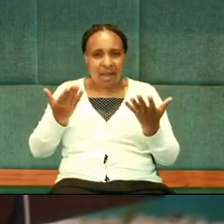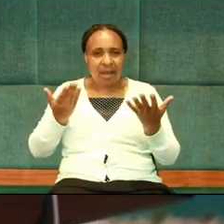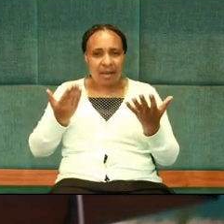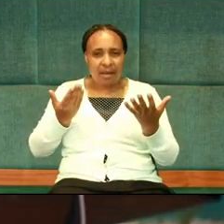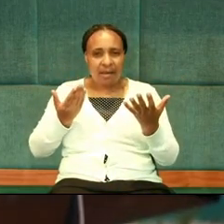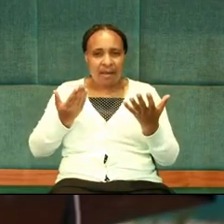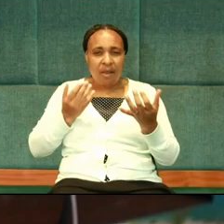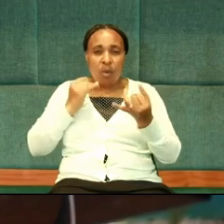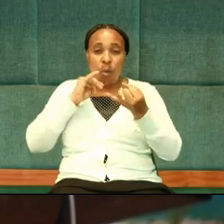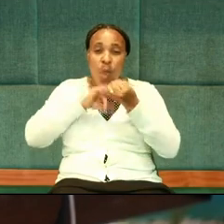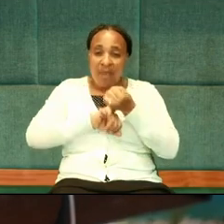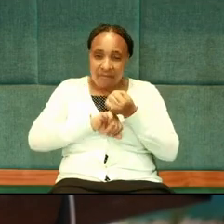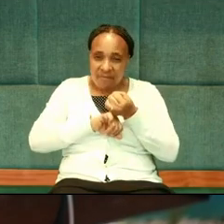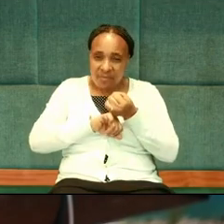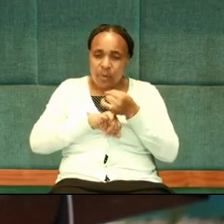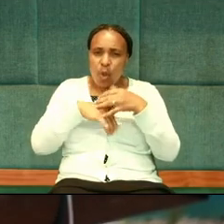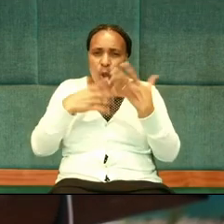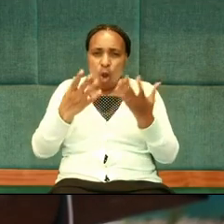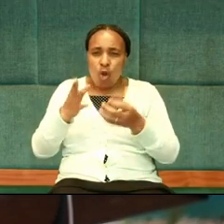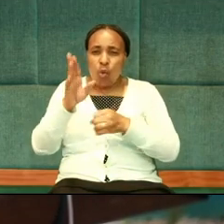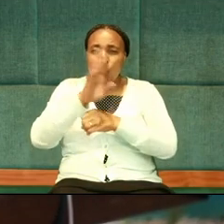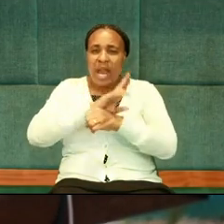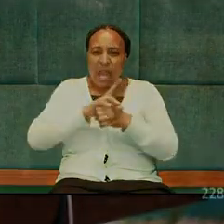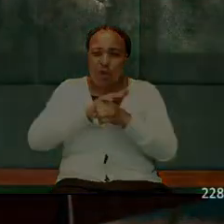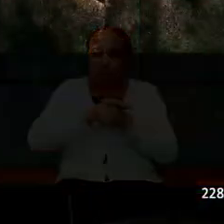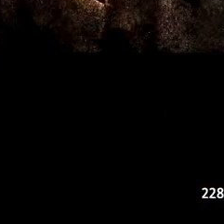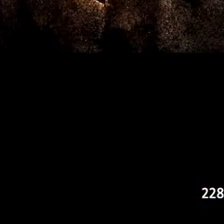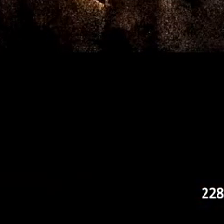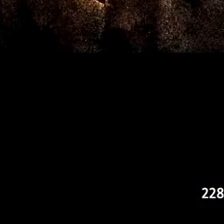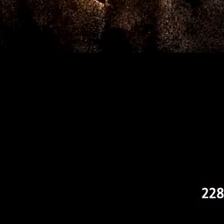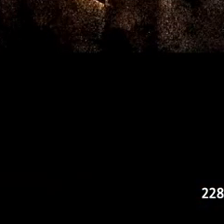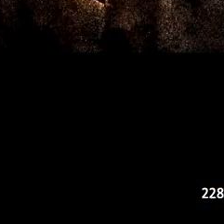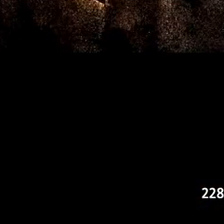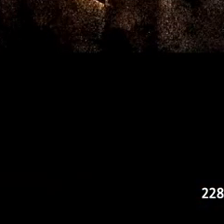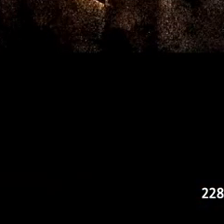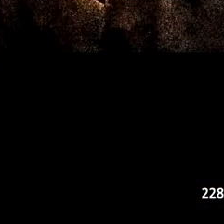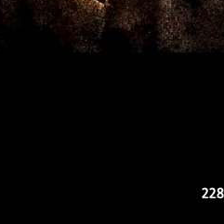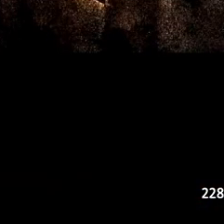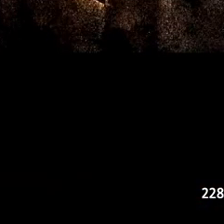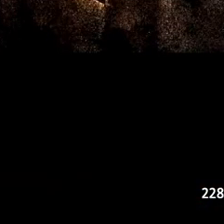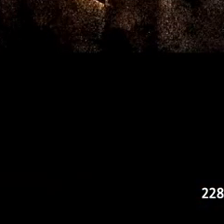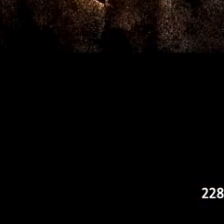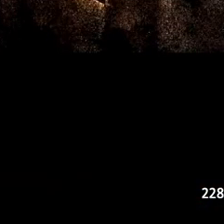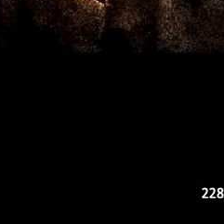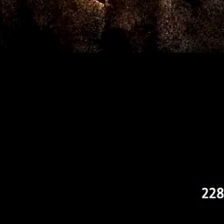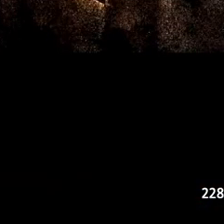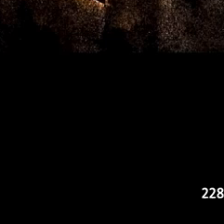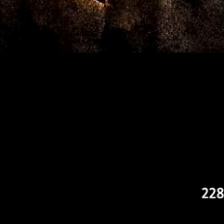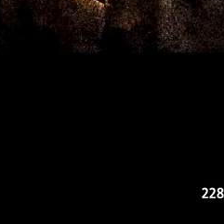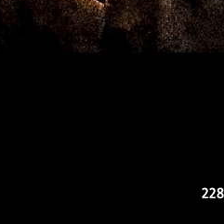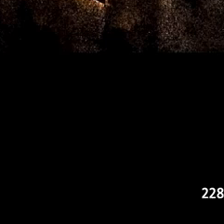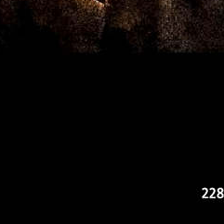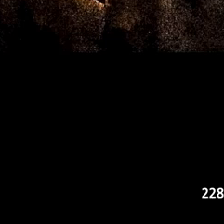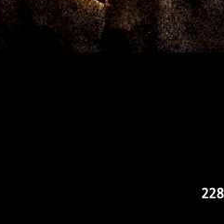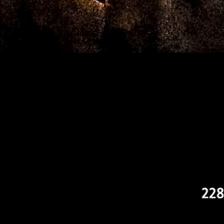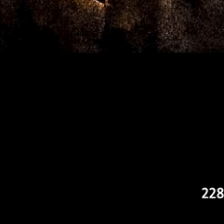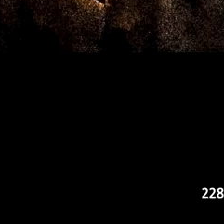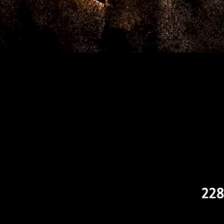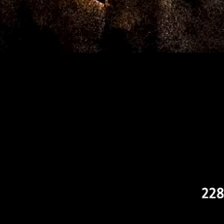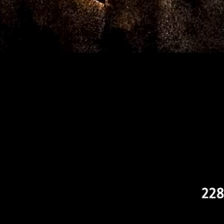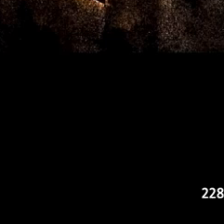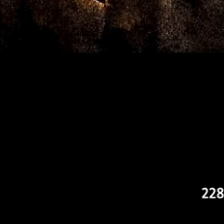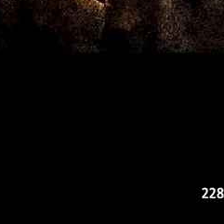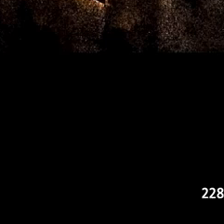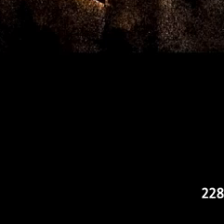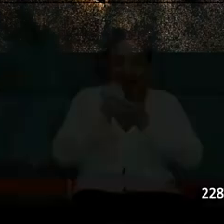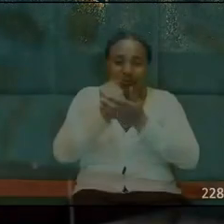Will I use tact and sympathy, which is little personal problems, and help him